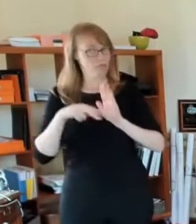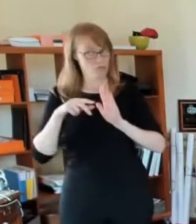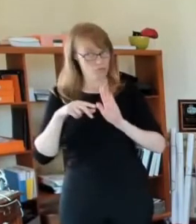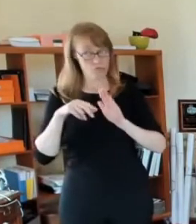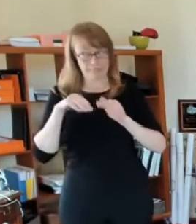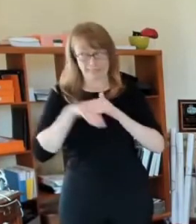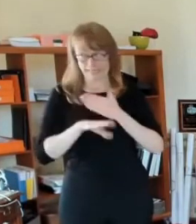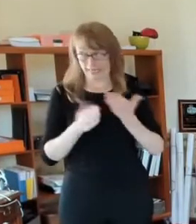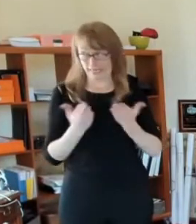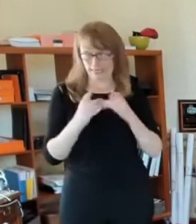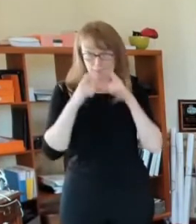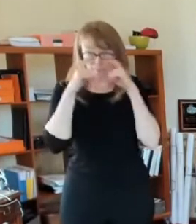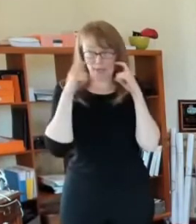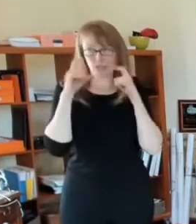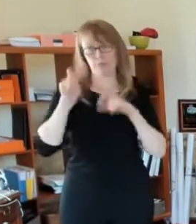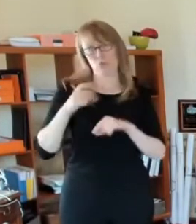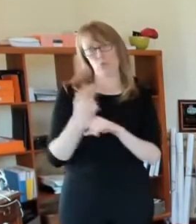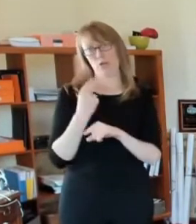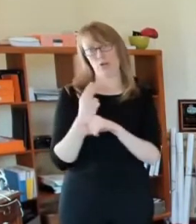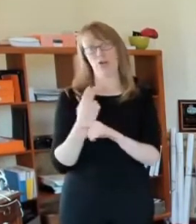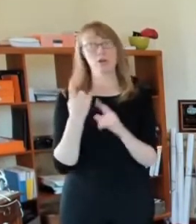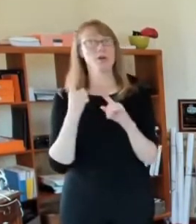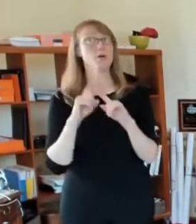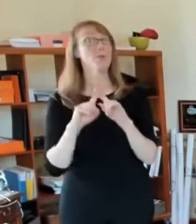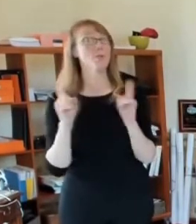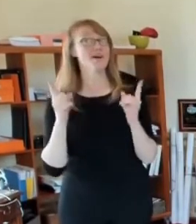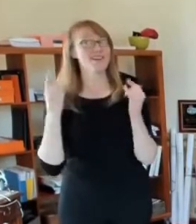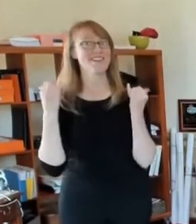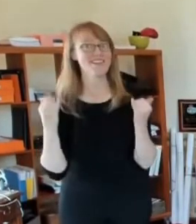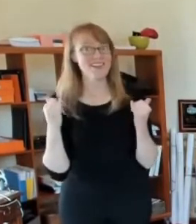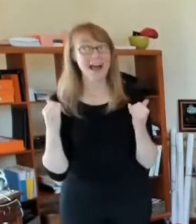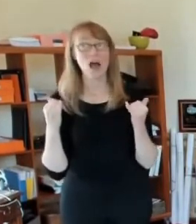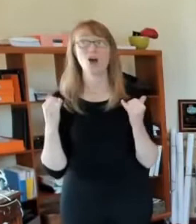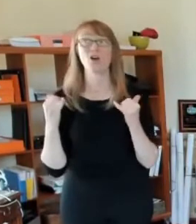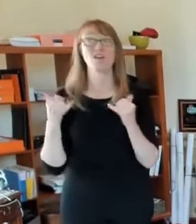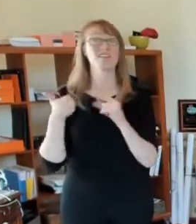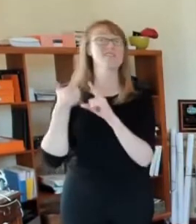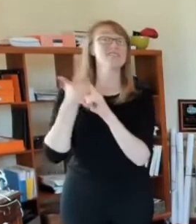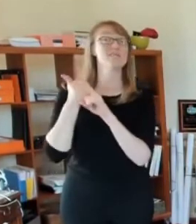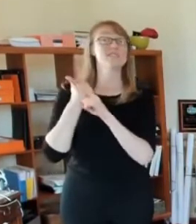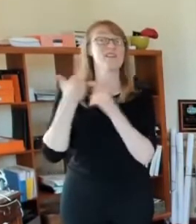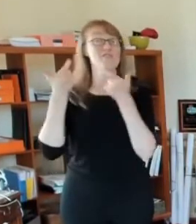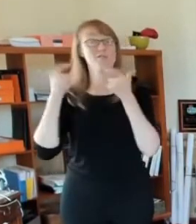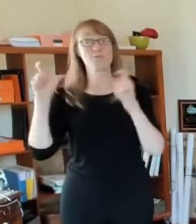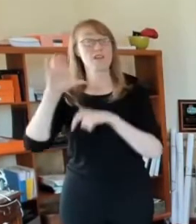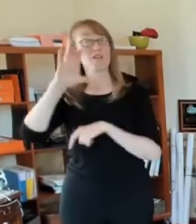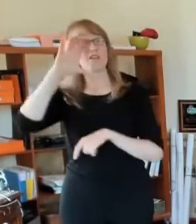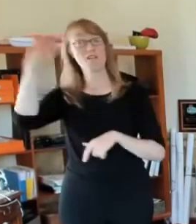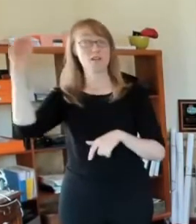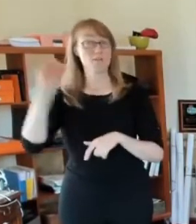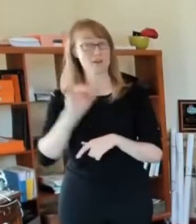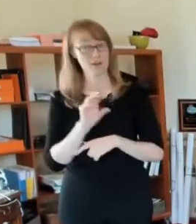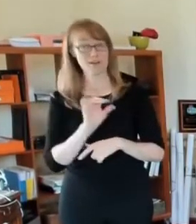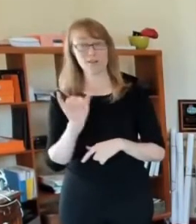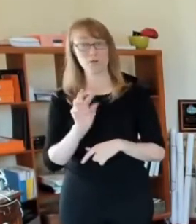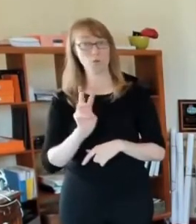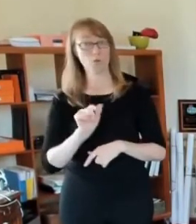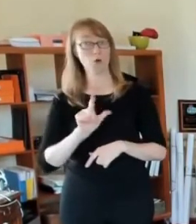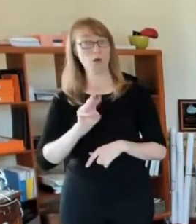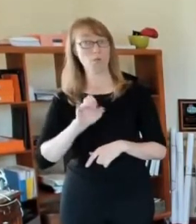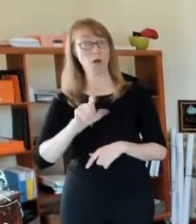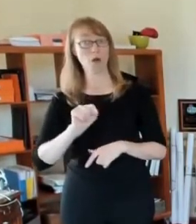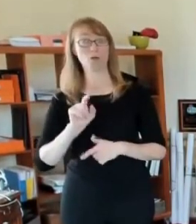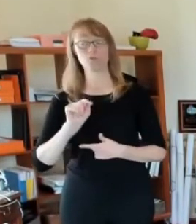our stores, no matter where they're located in the region, uh, you've got to wear a mask to go in there. So, and I know that they're